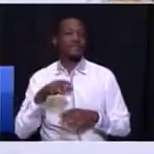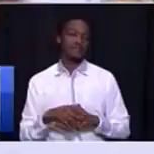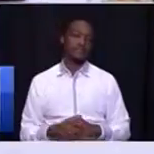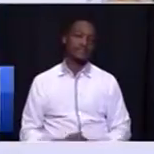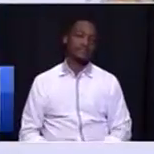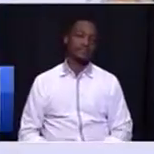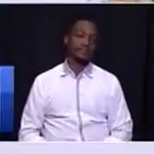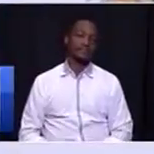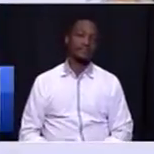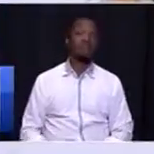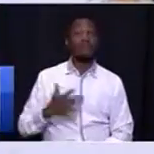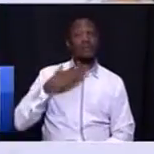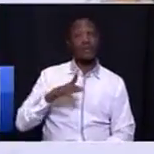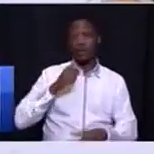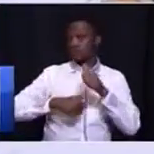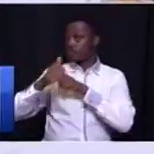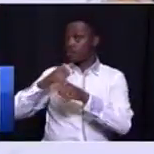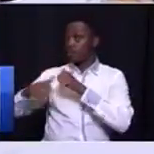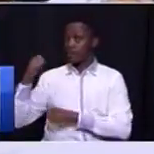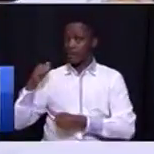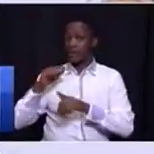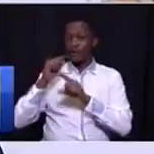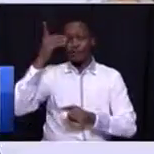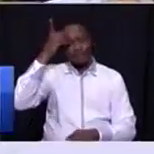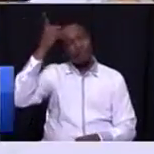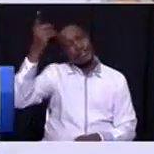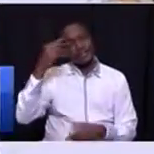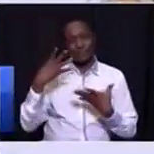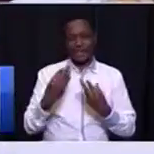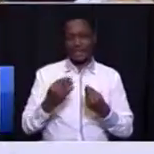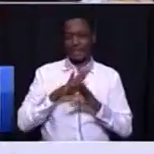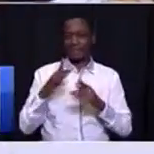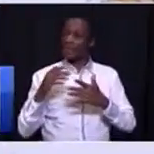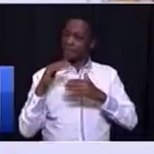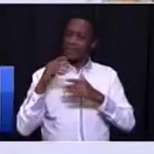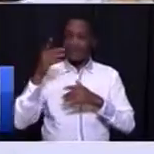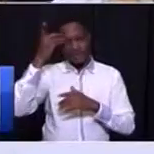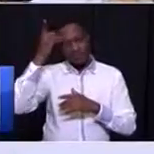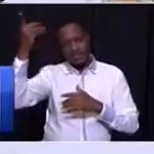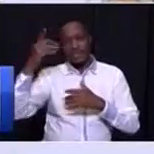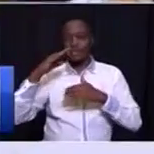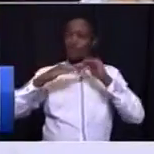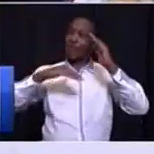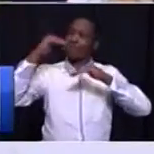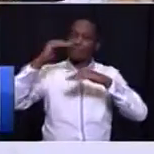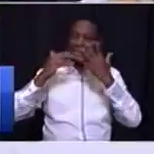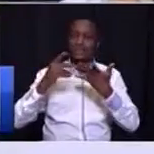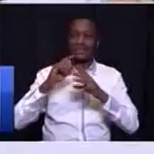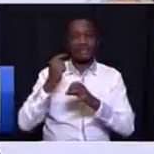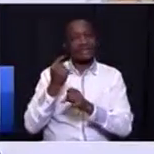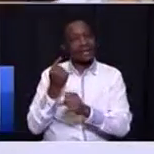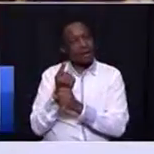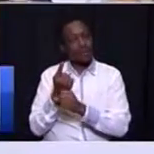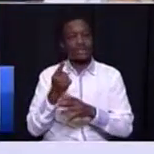I want to go back to the dream, Premier Shiloha, the dream of building the Kauten Innovation Hub